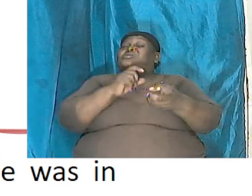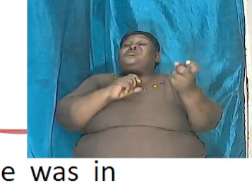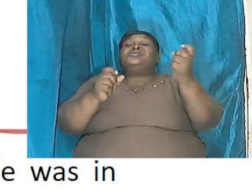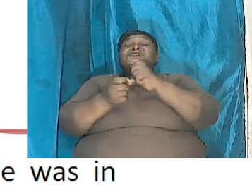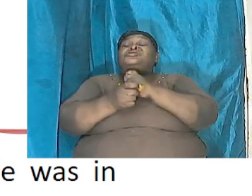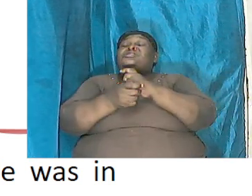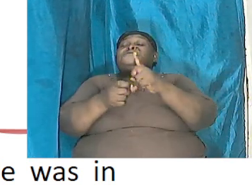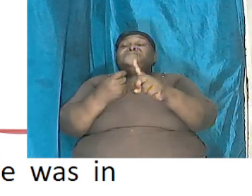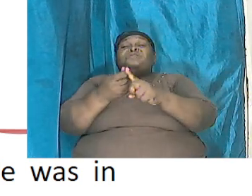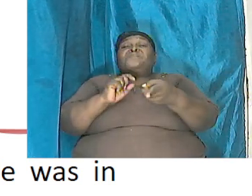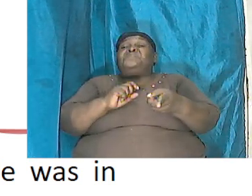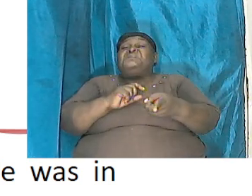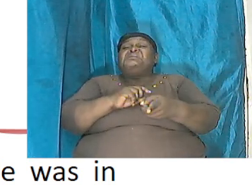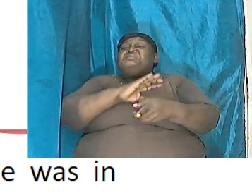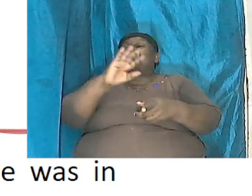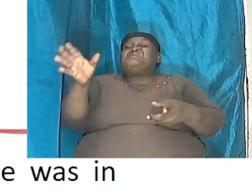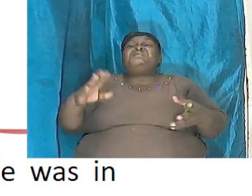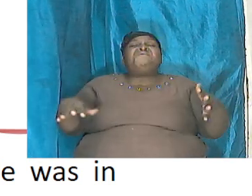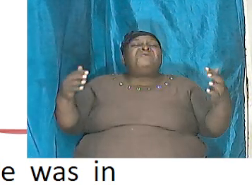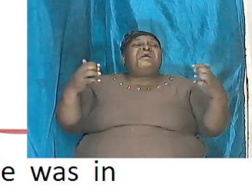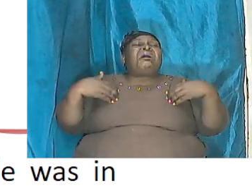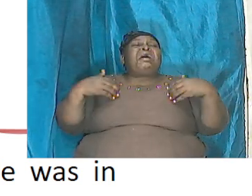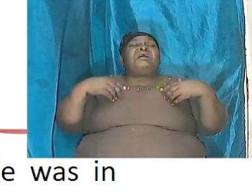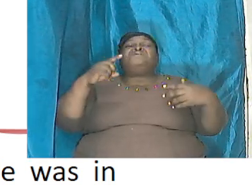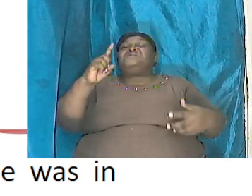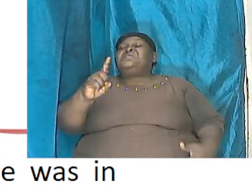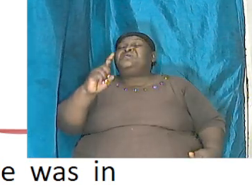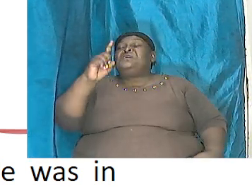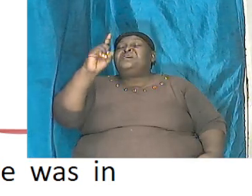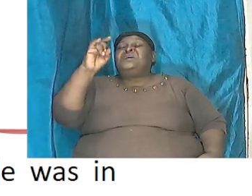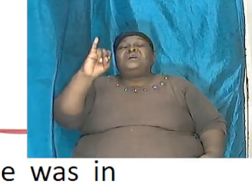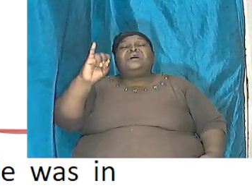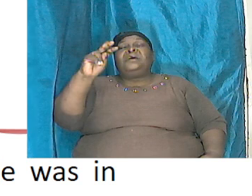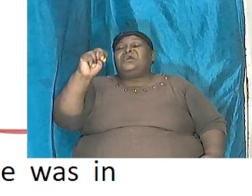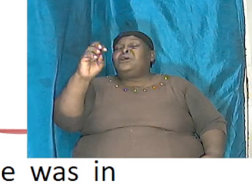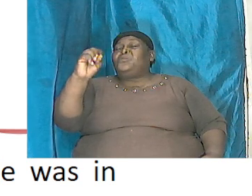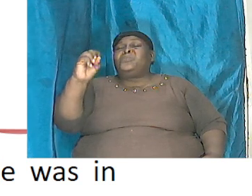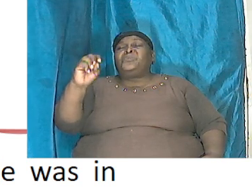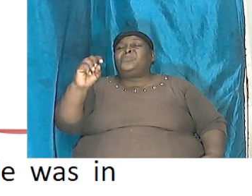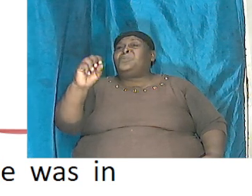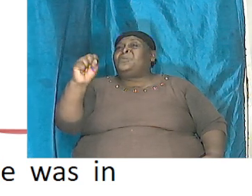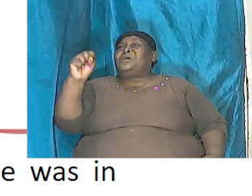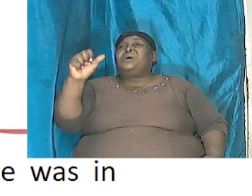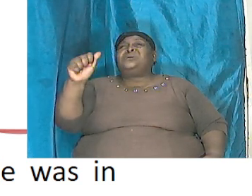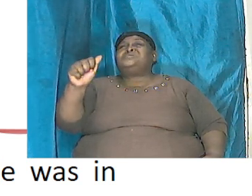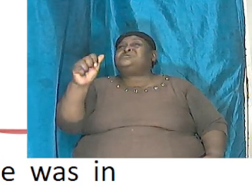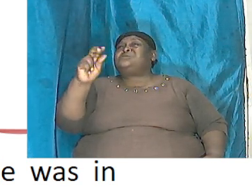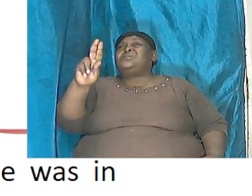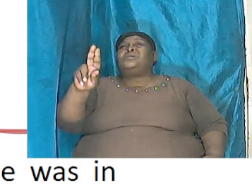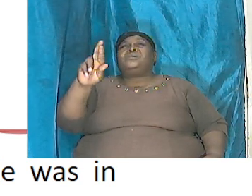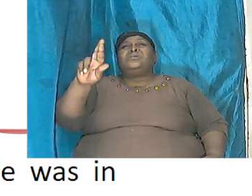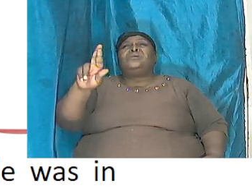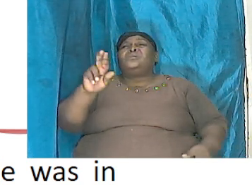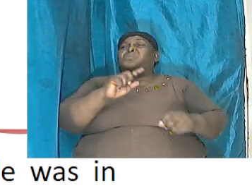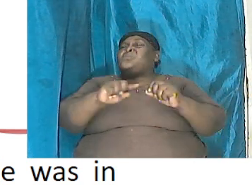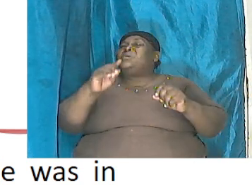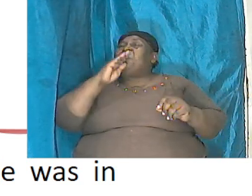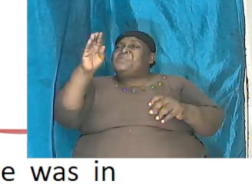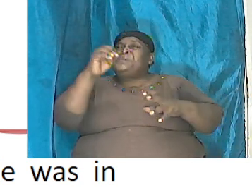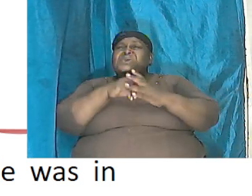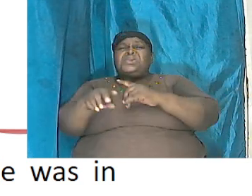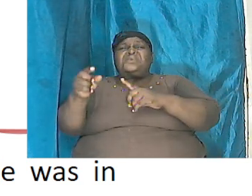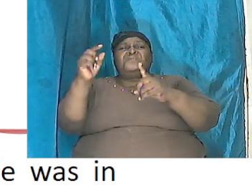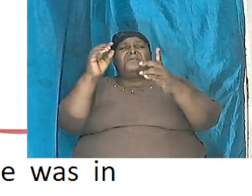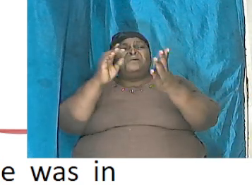from they did not have the word dinosaur there so it could not be in the Bible when the